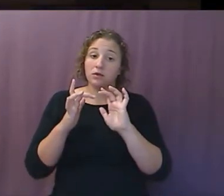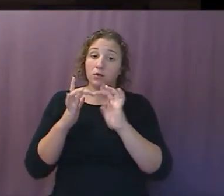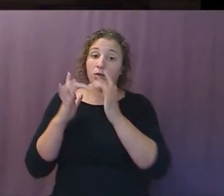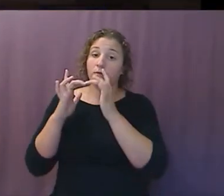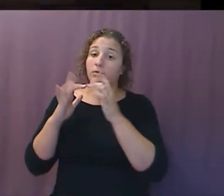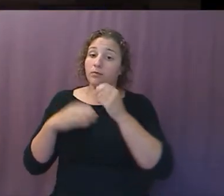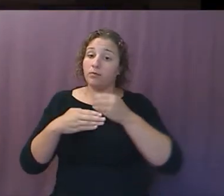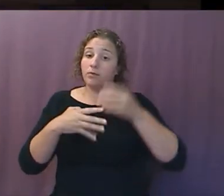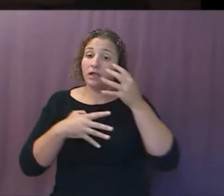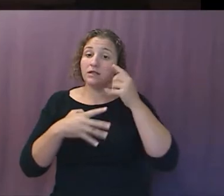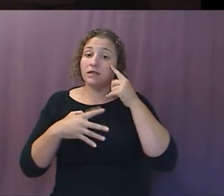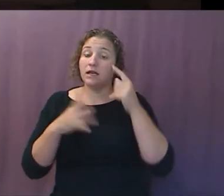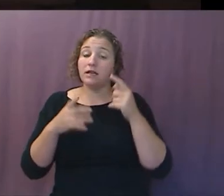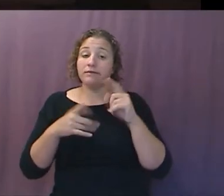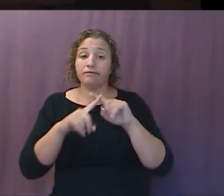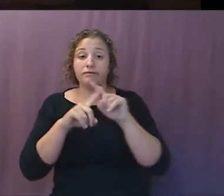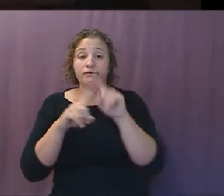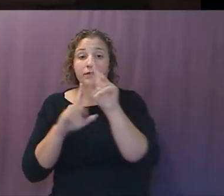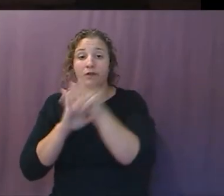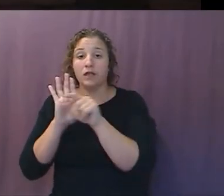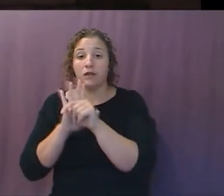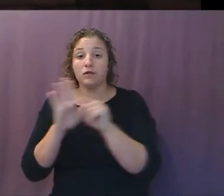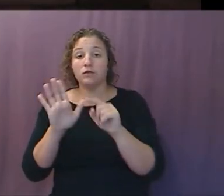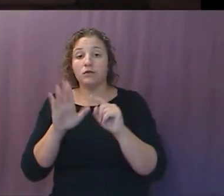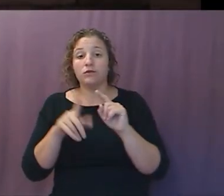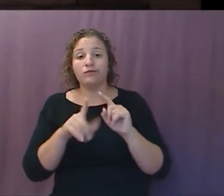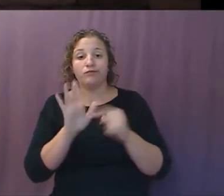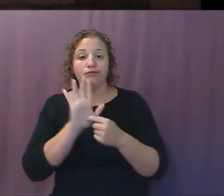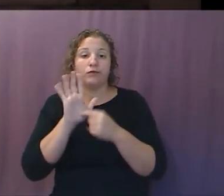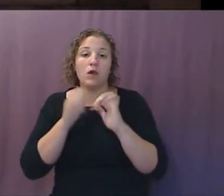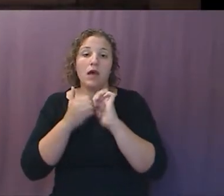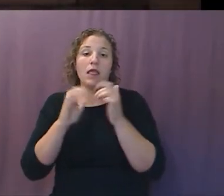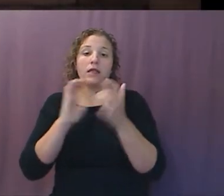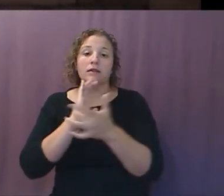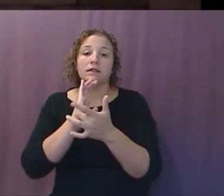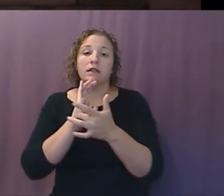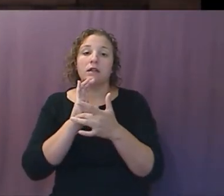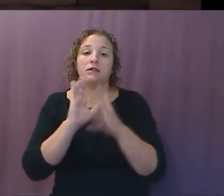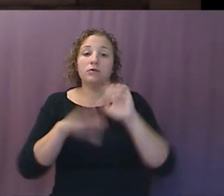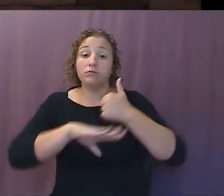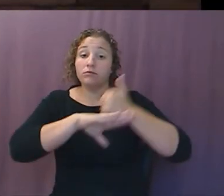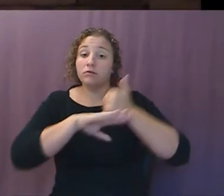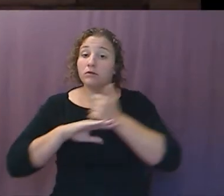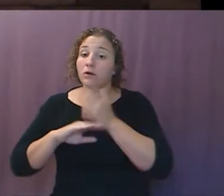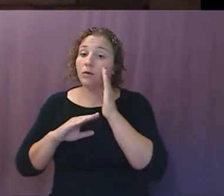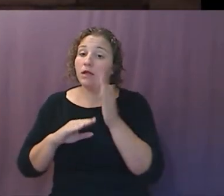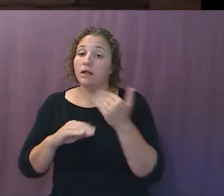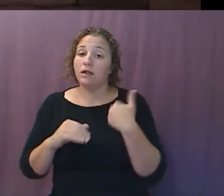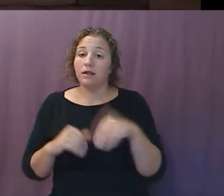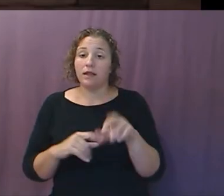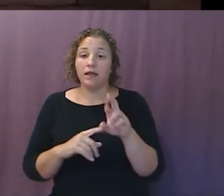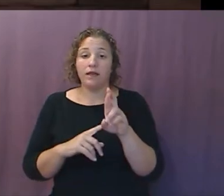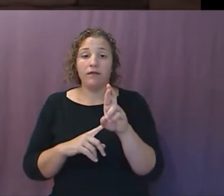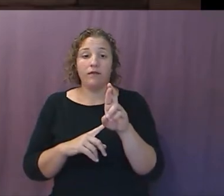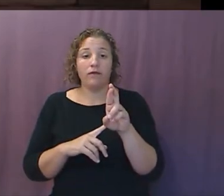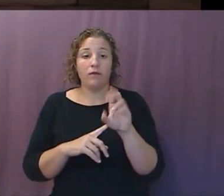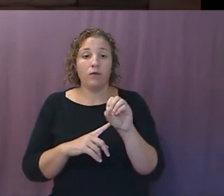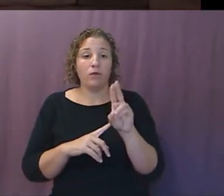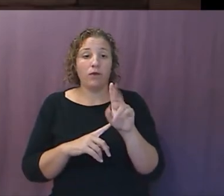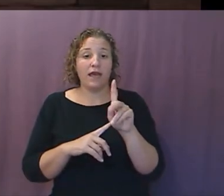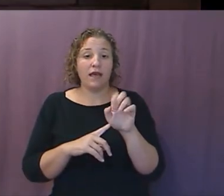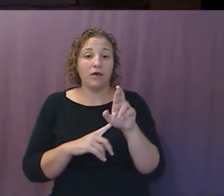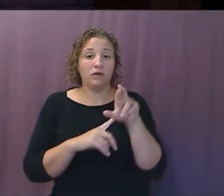videos showing how they'll actually deploy the technology down to the field. They have routers that they've, obviously, here's where they do their launch initially.